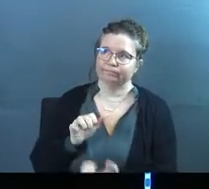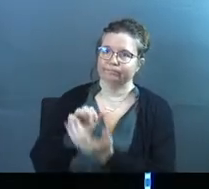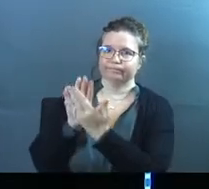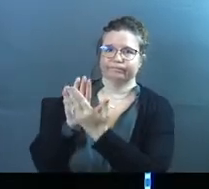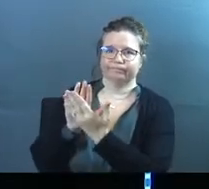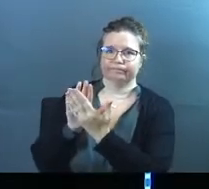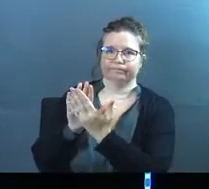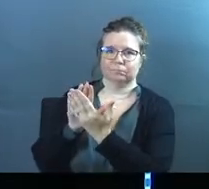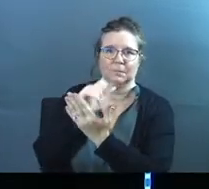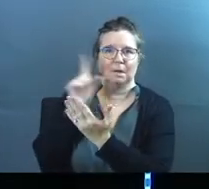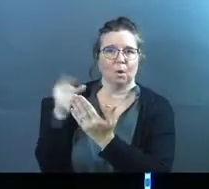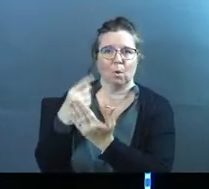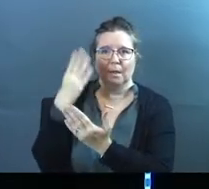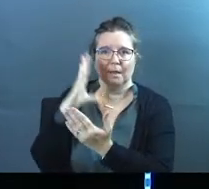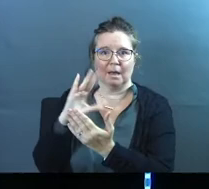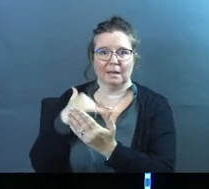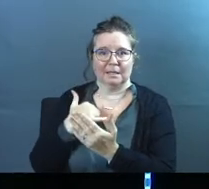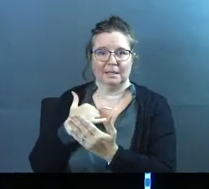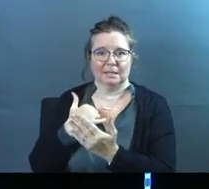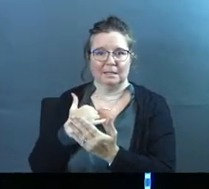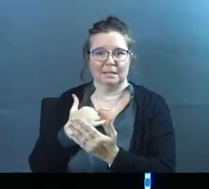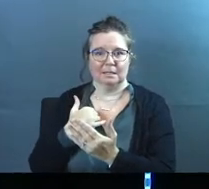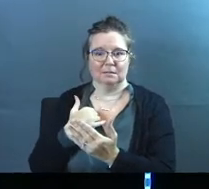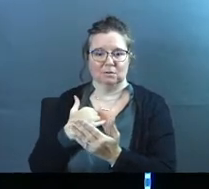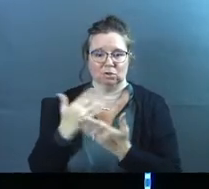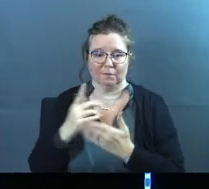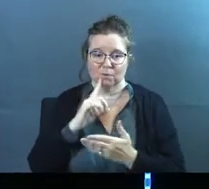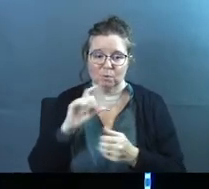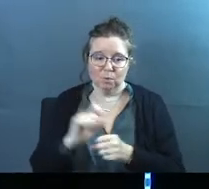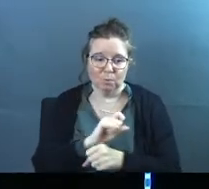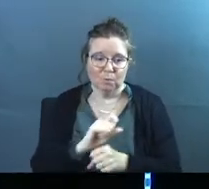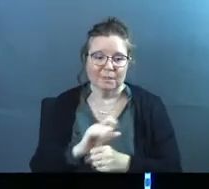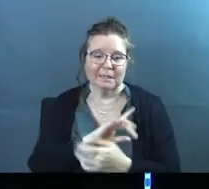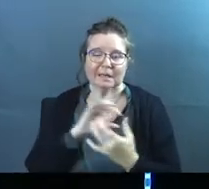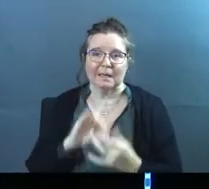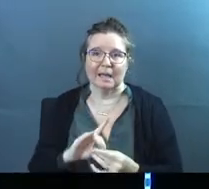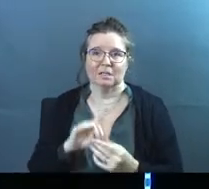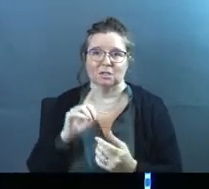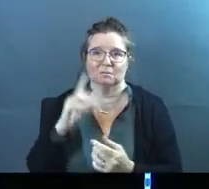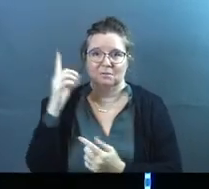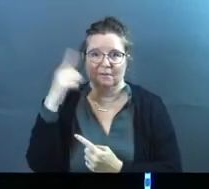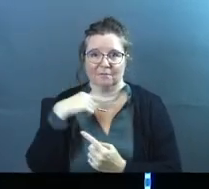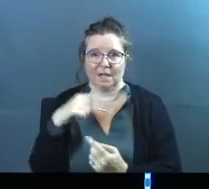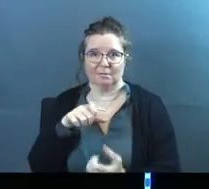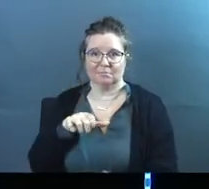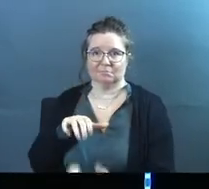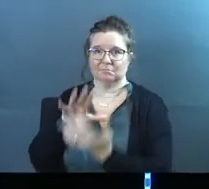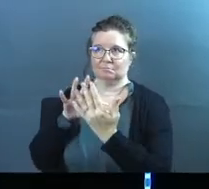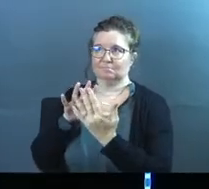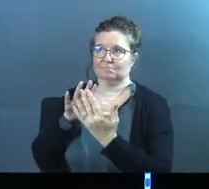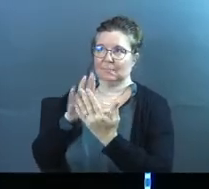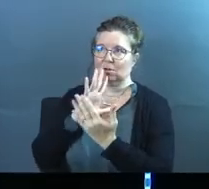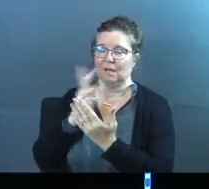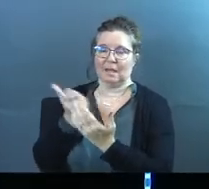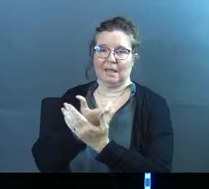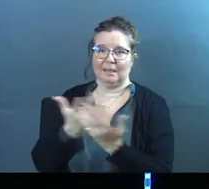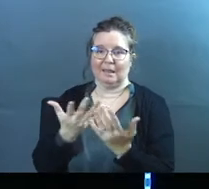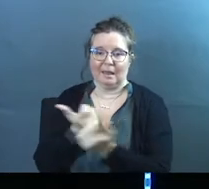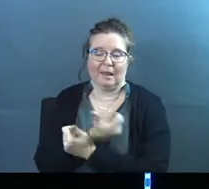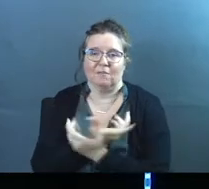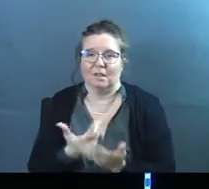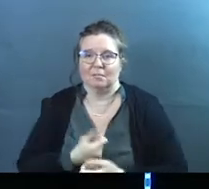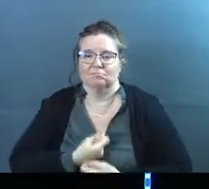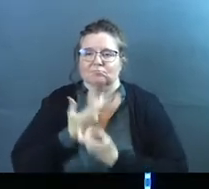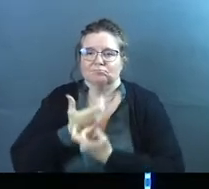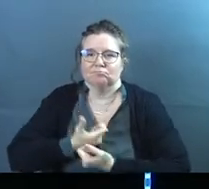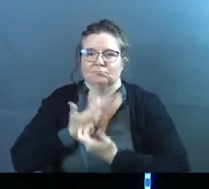this. Because it's not just a God and his servant. It's a real connection face to face. And I can talk to him about anything, about everything.